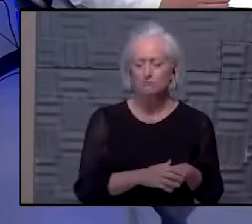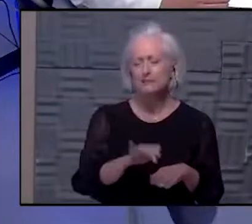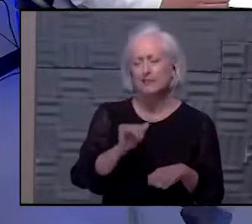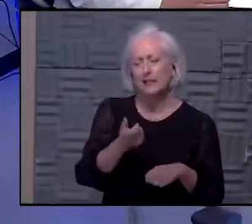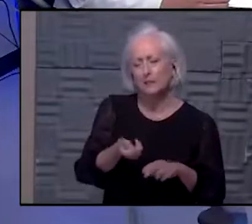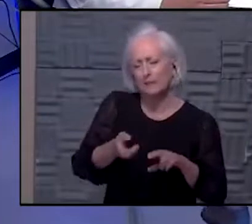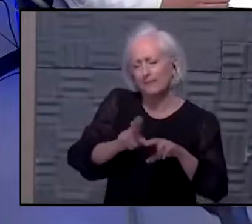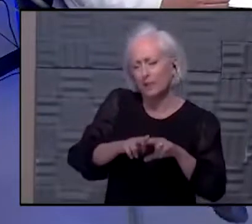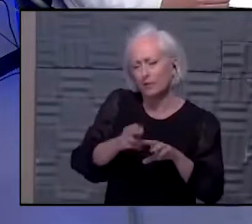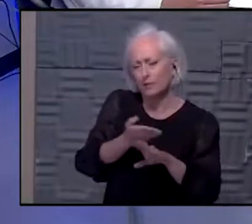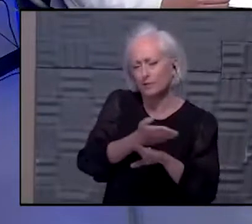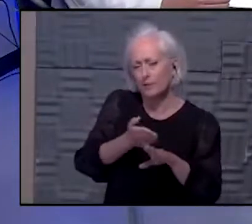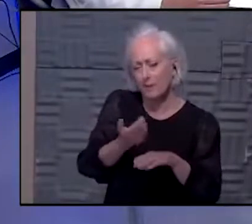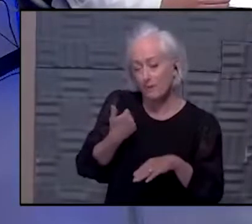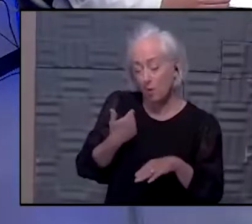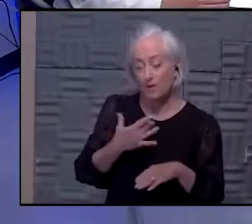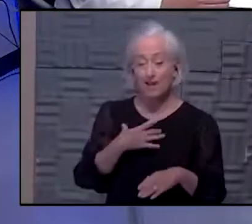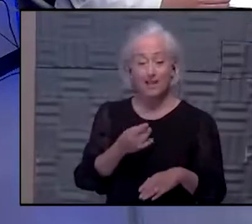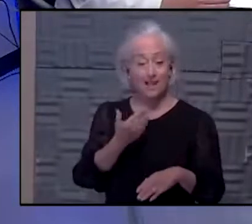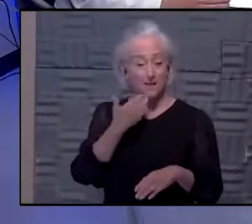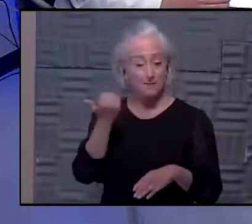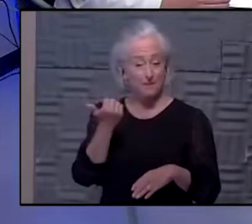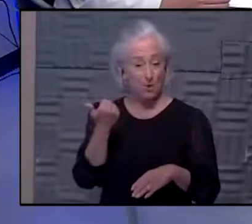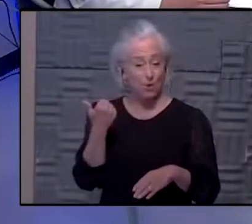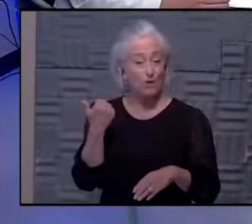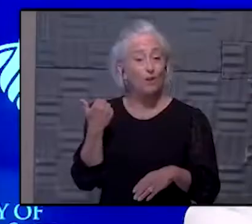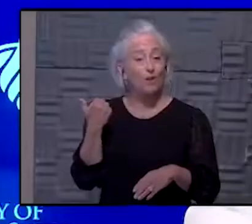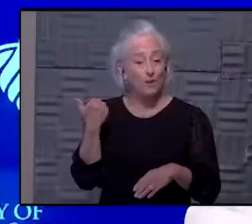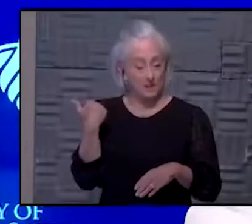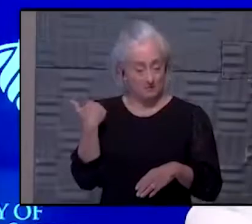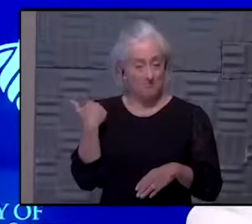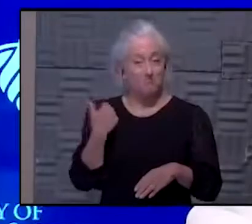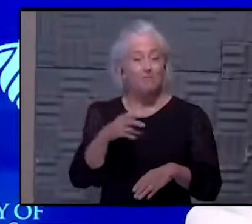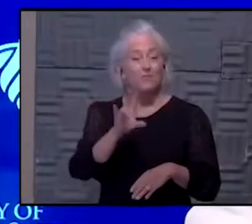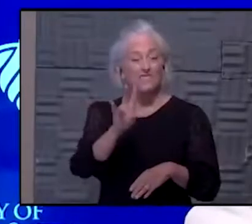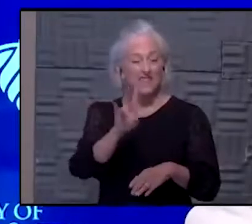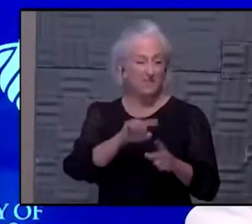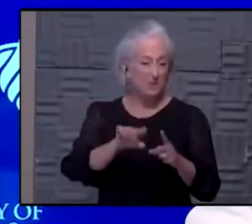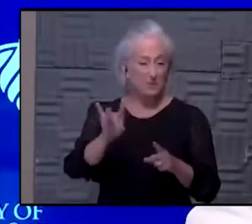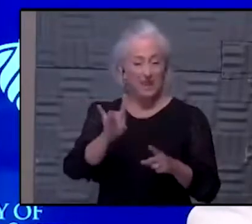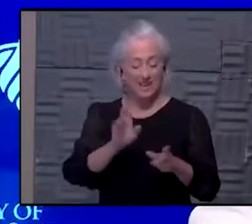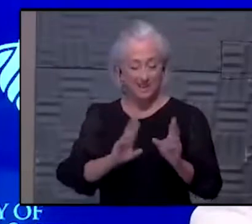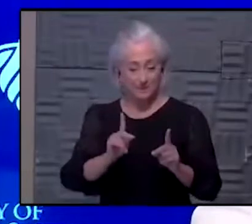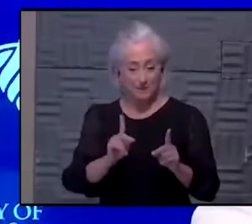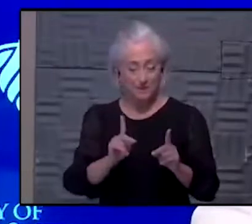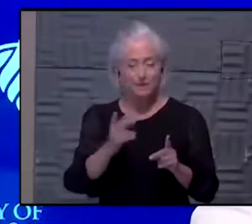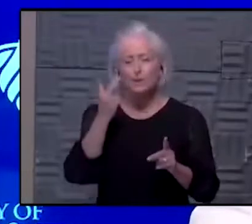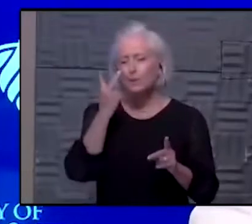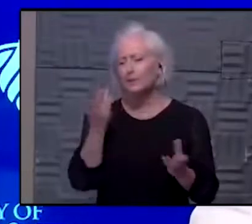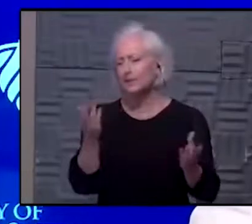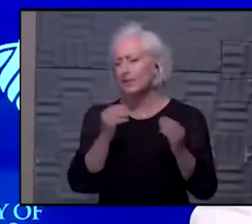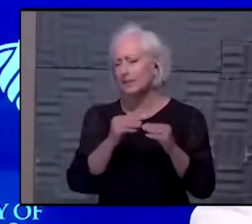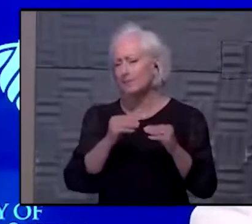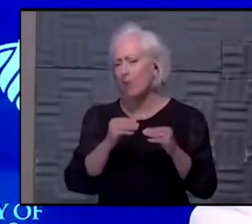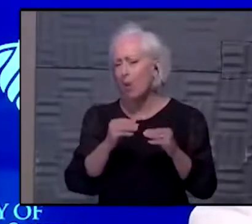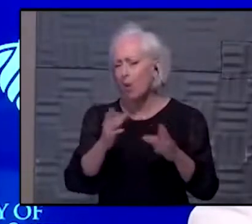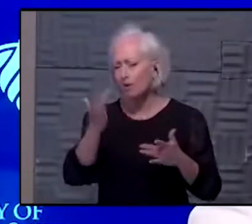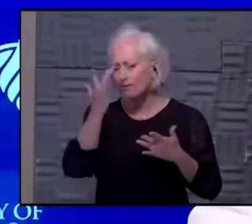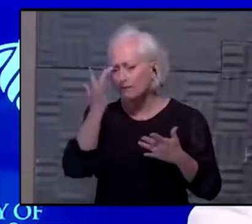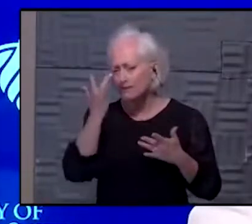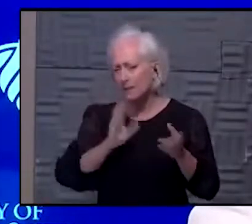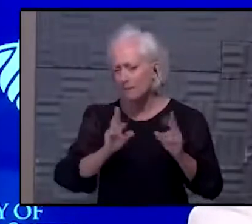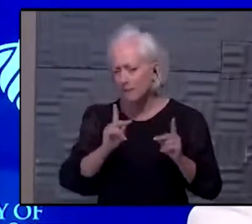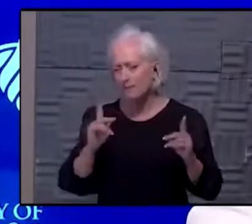before. And I liked it better when we were at seven or eight. I think we're seeing the effect of people getting together a little bit more. It's a little bit